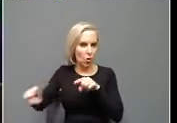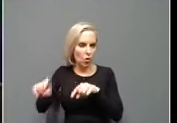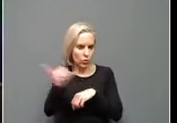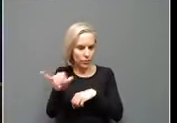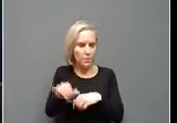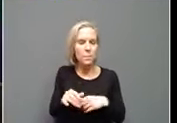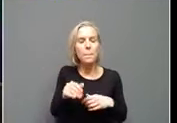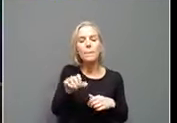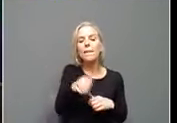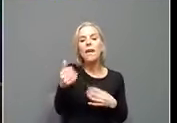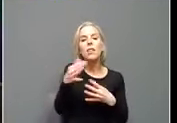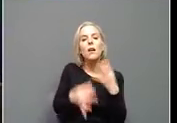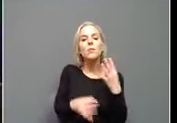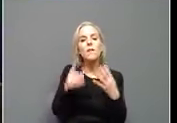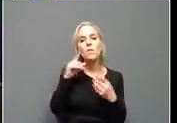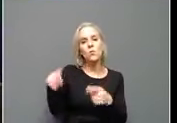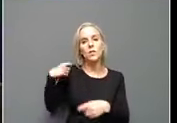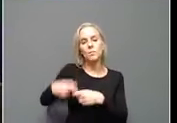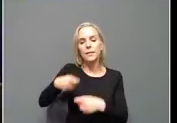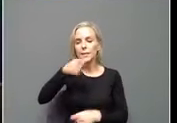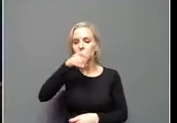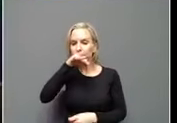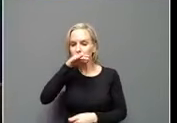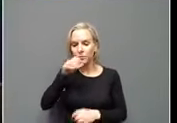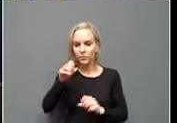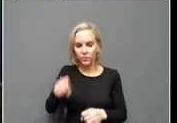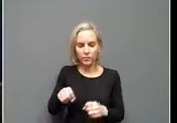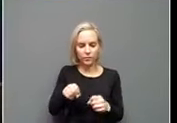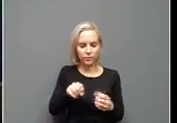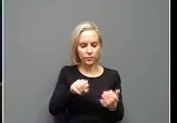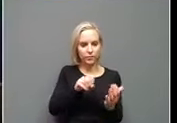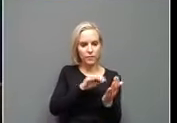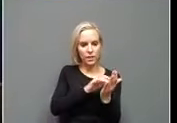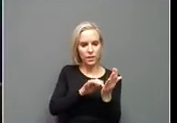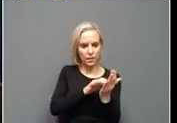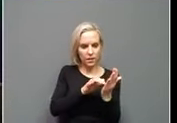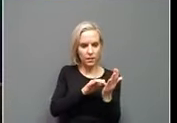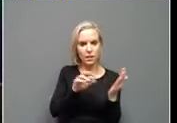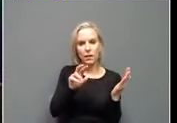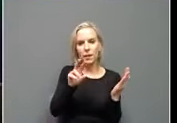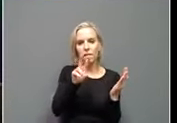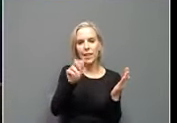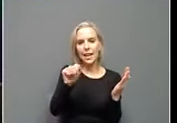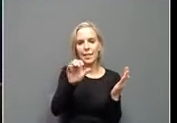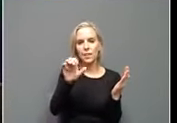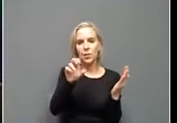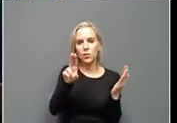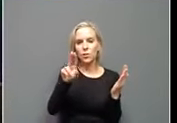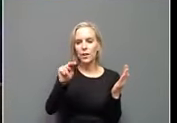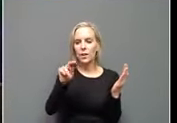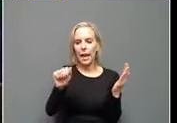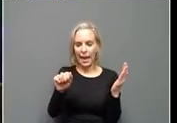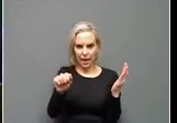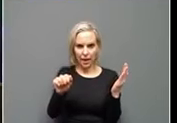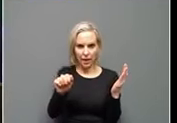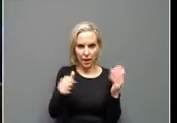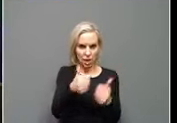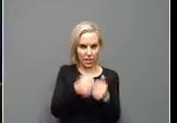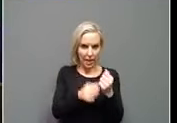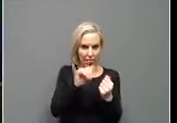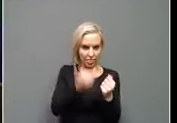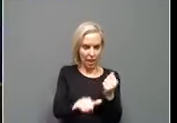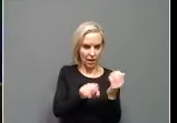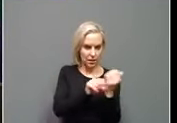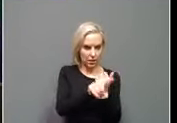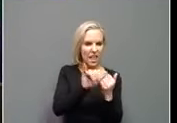other option for Spanish speakers is you can put in Baguna, so V-A-C-U-N-A. If you text to that, and the number